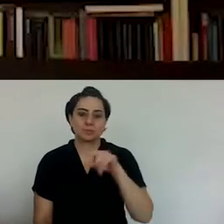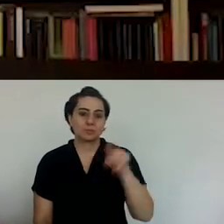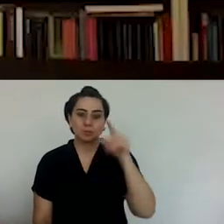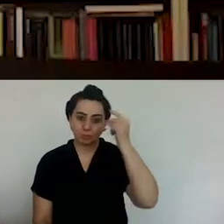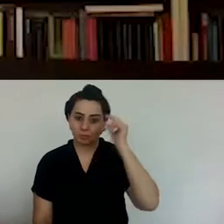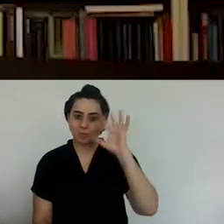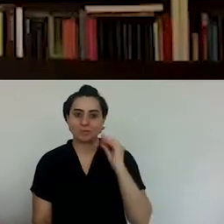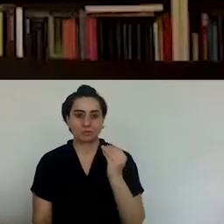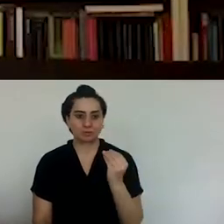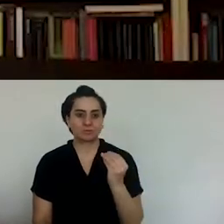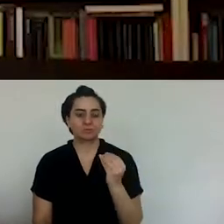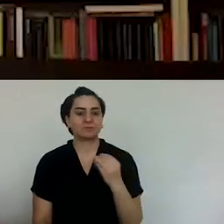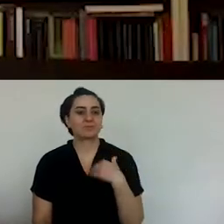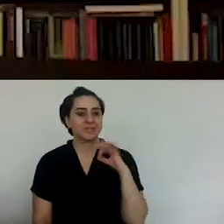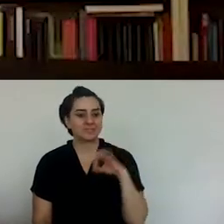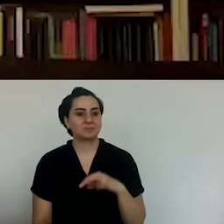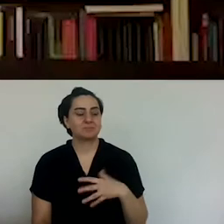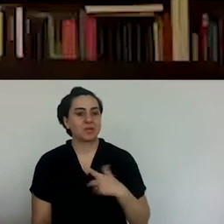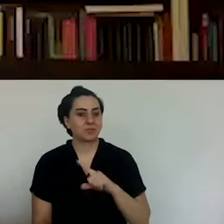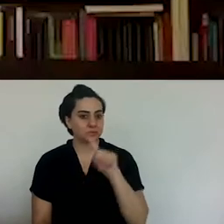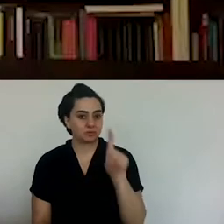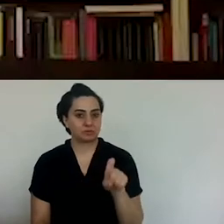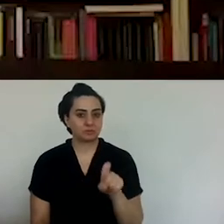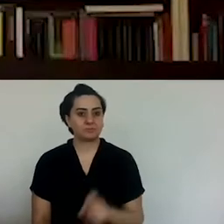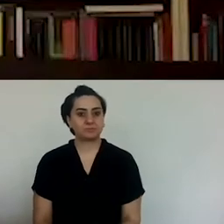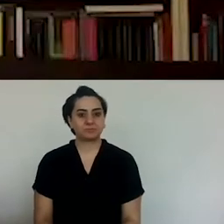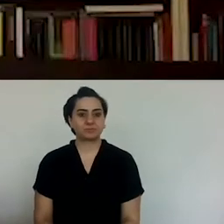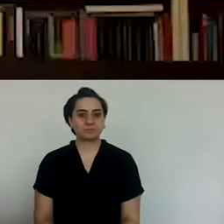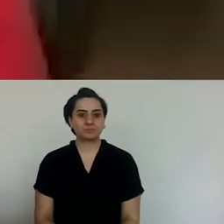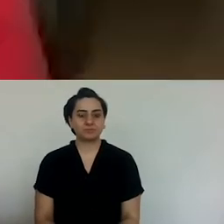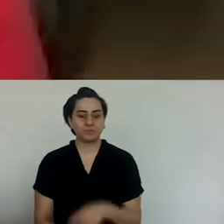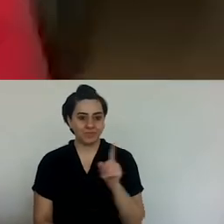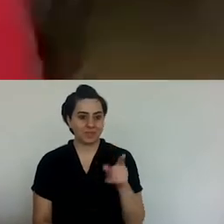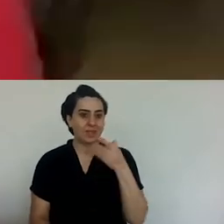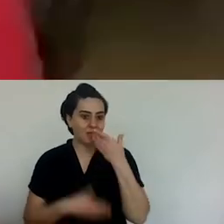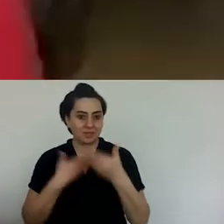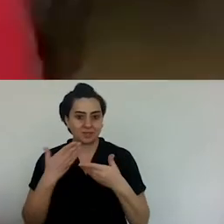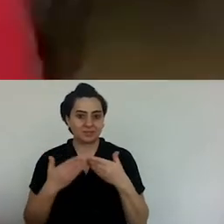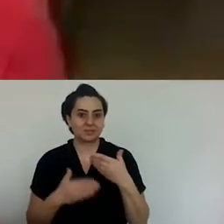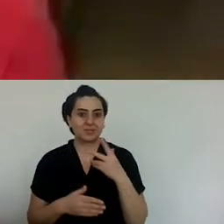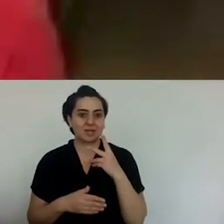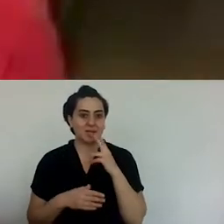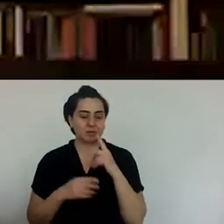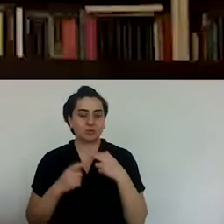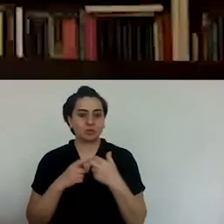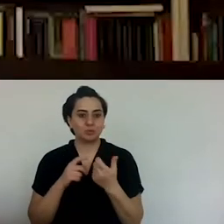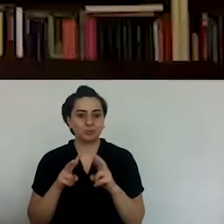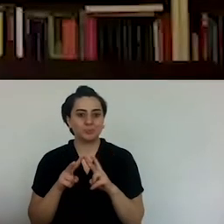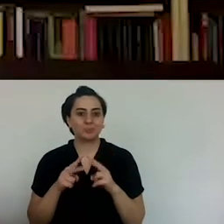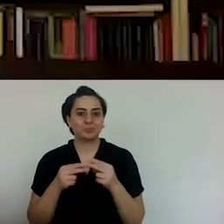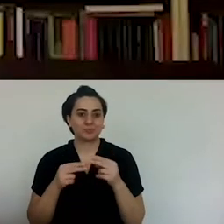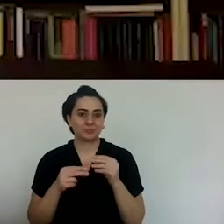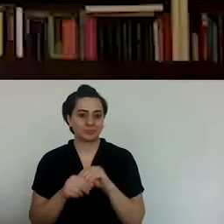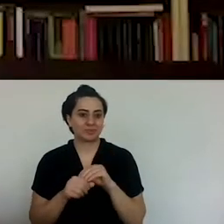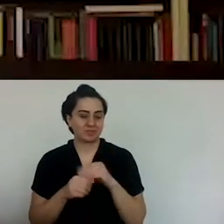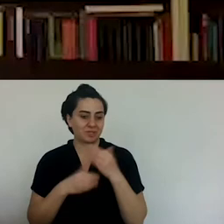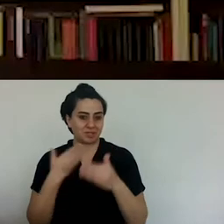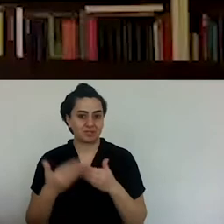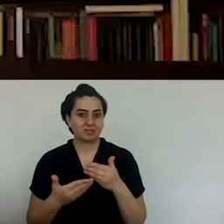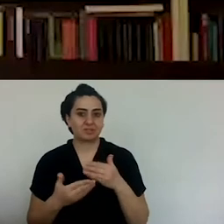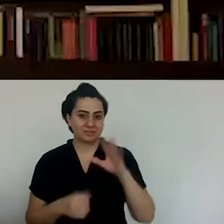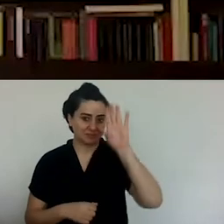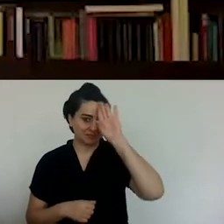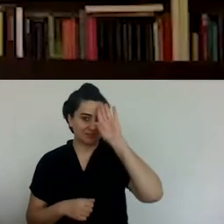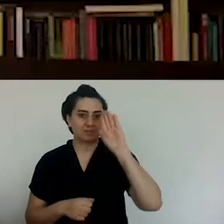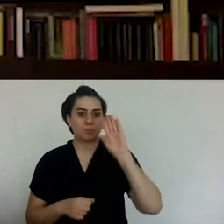was a lady who would, at each winter, in certain intervals, would go back to the island